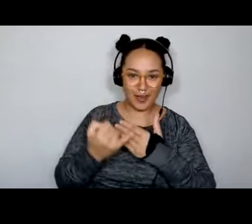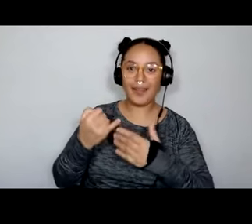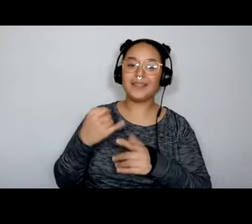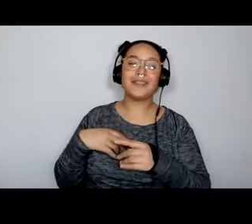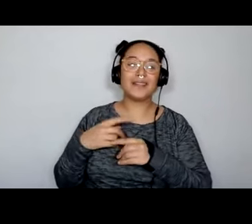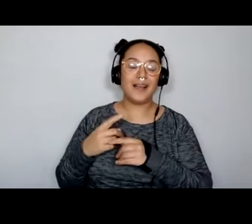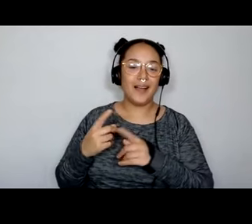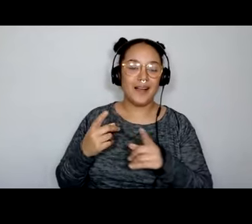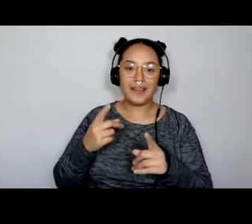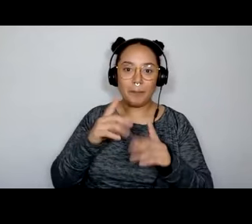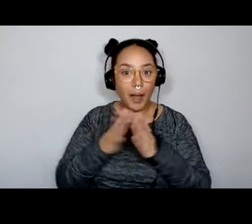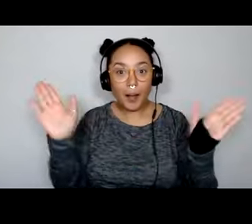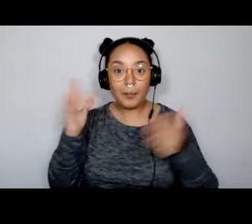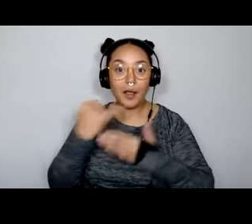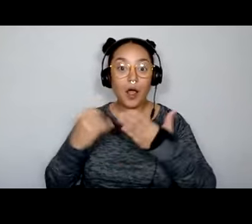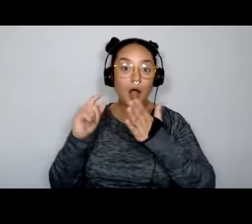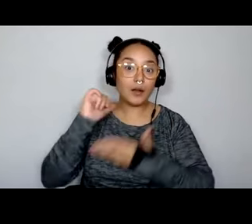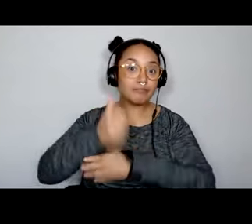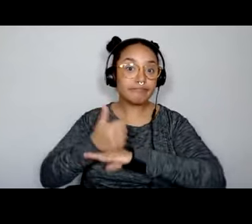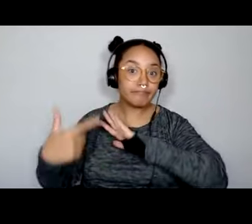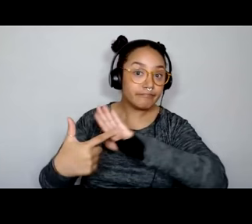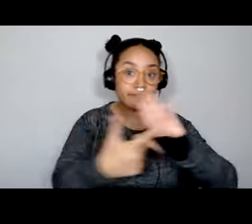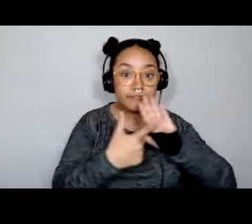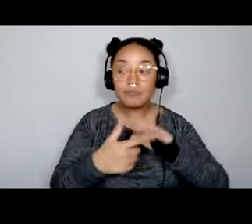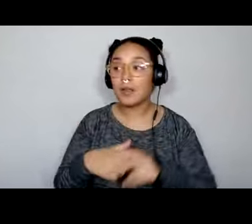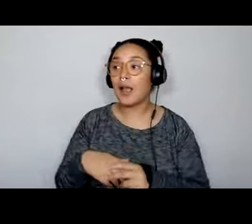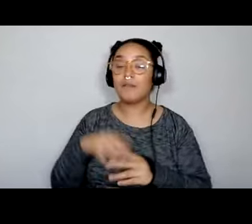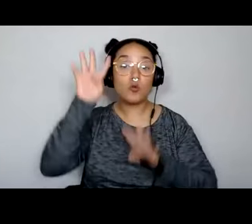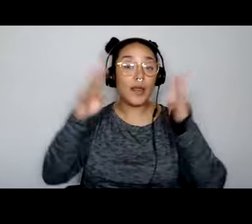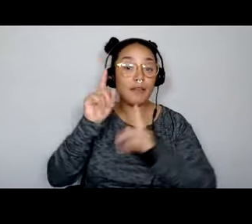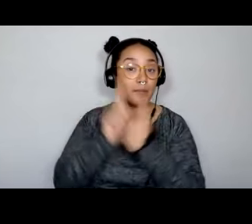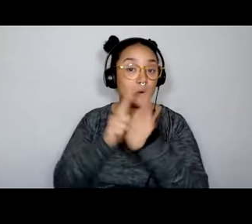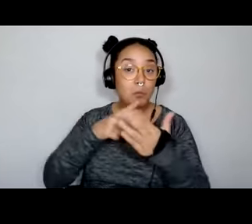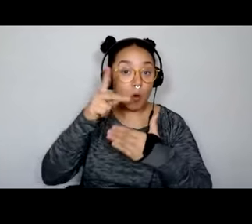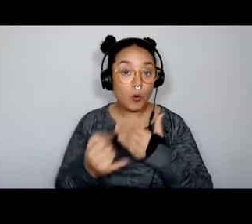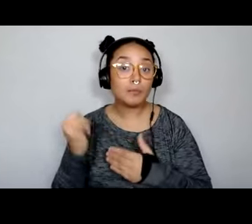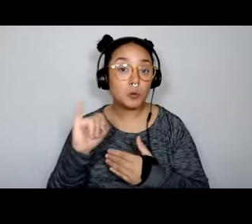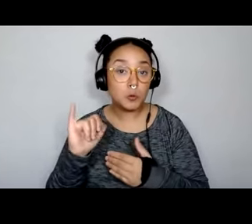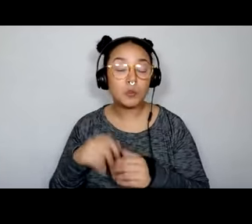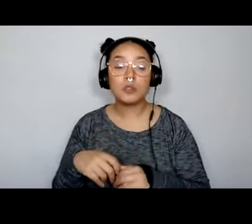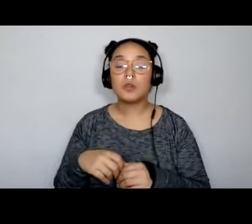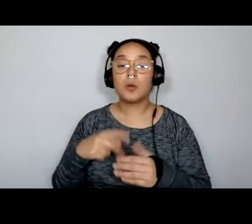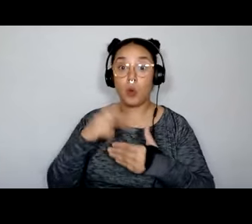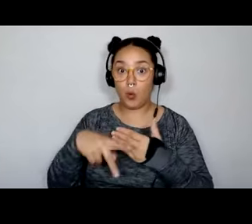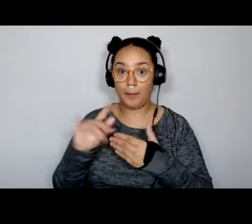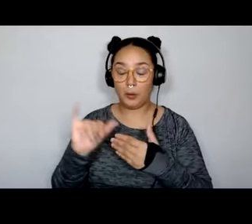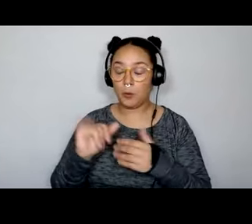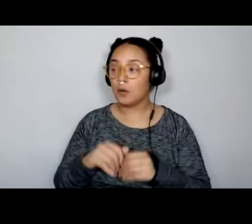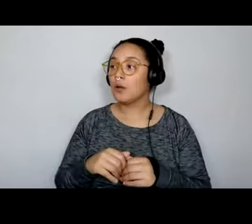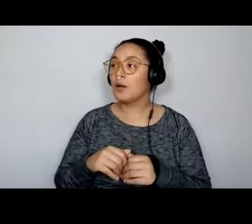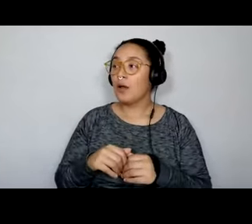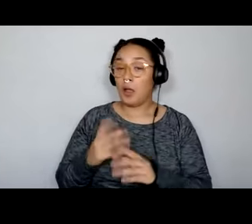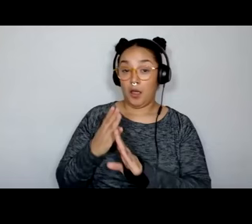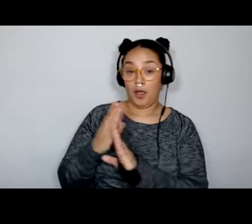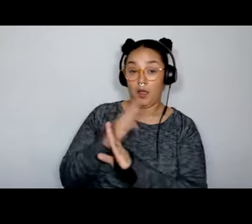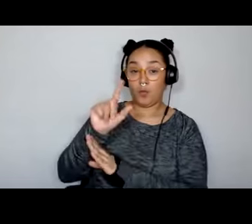installations, uh, it does a creative mentorship program. And I'd say prior to when we started in 2019,